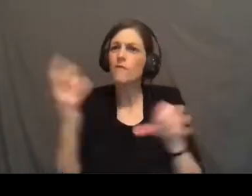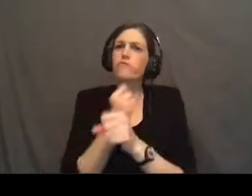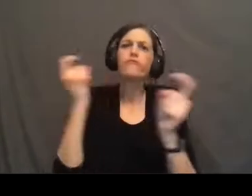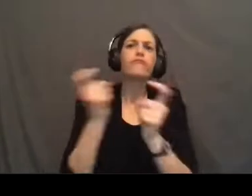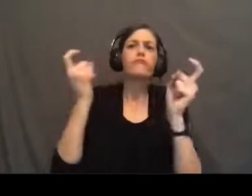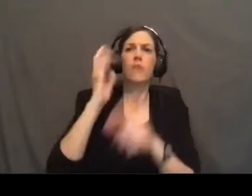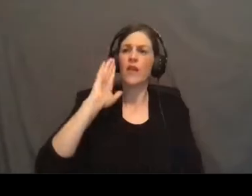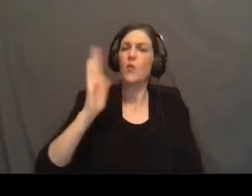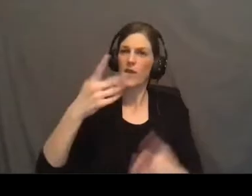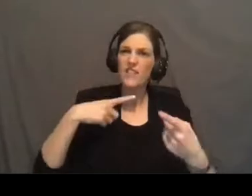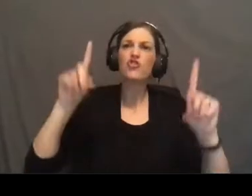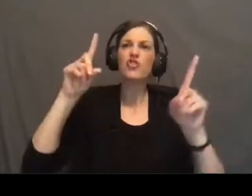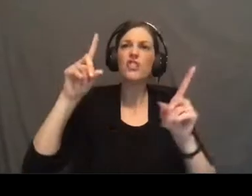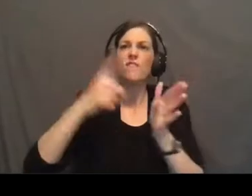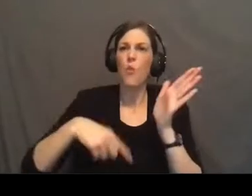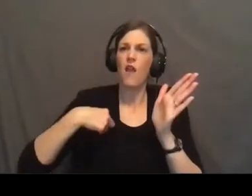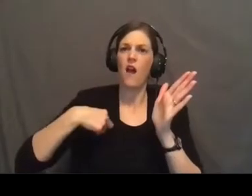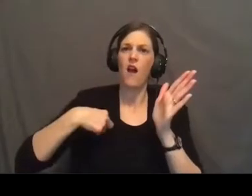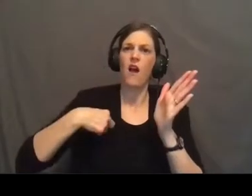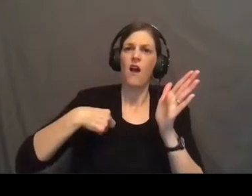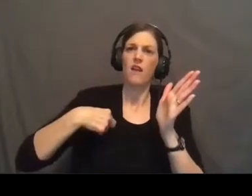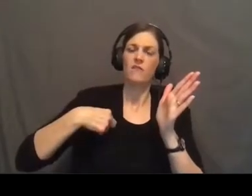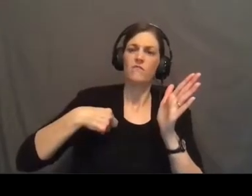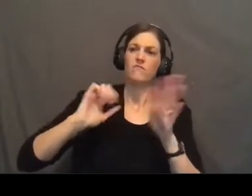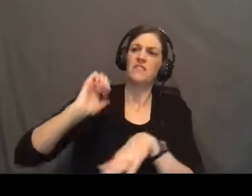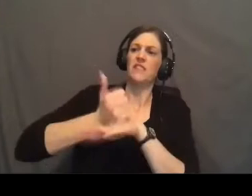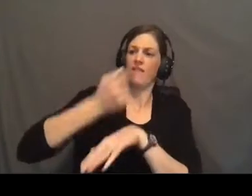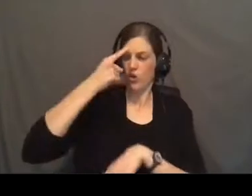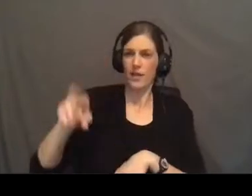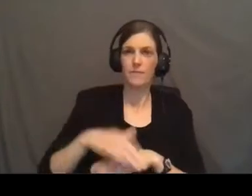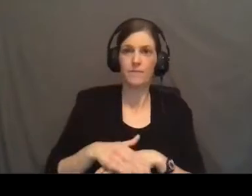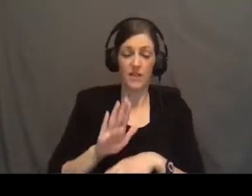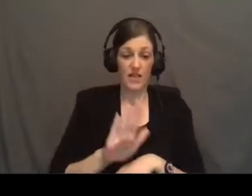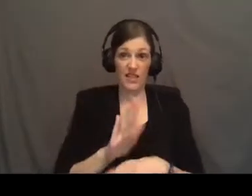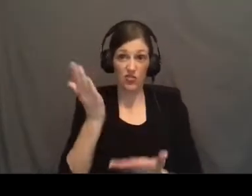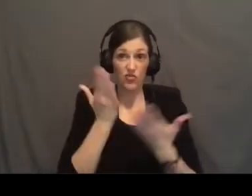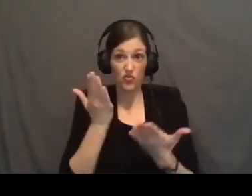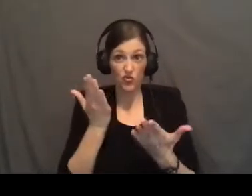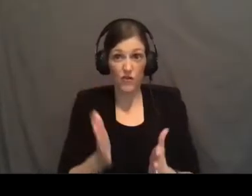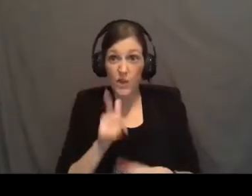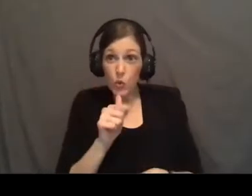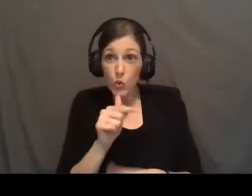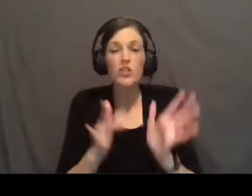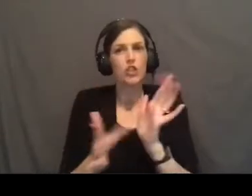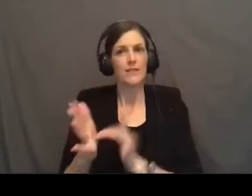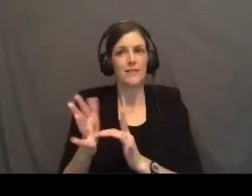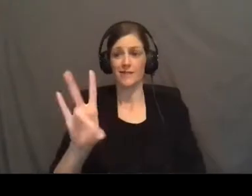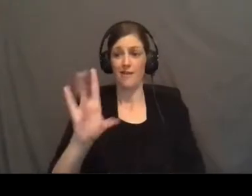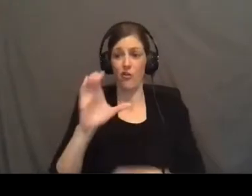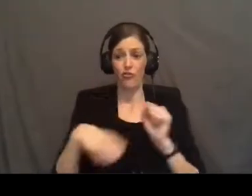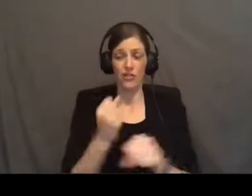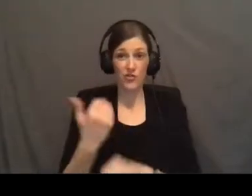will achieve what I send him out for. His servant is none other than Jesus. 700 years ago,